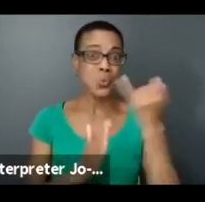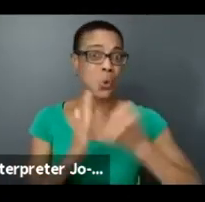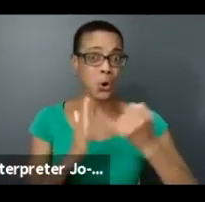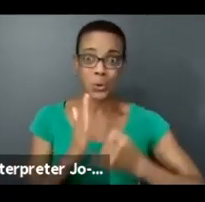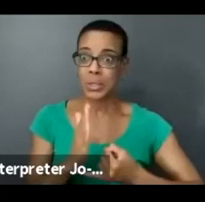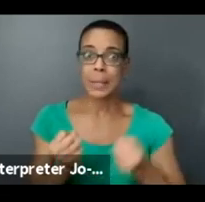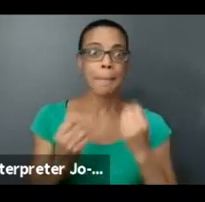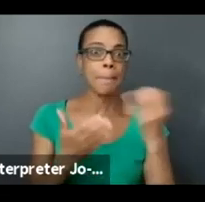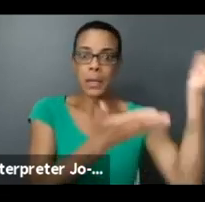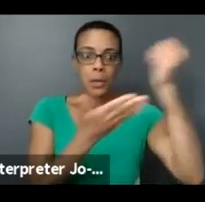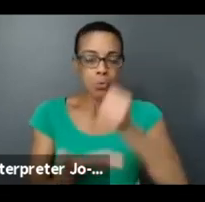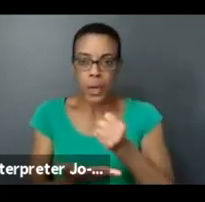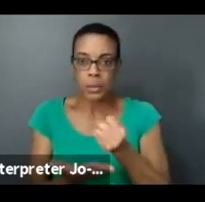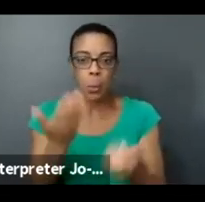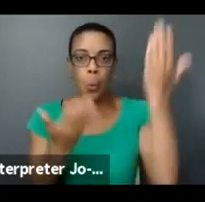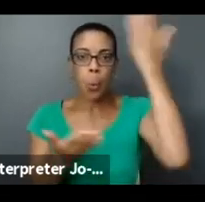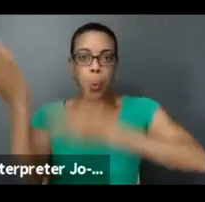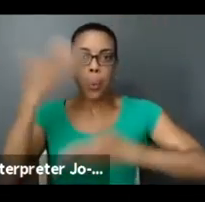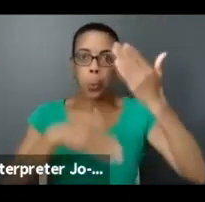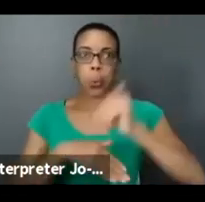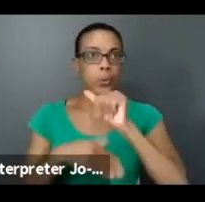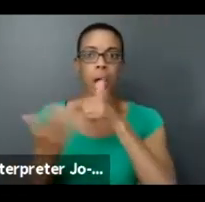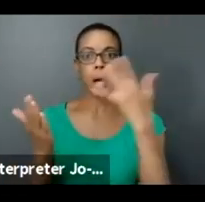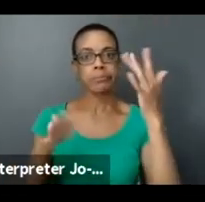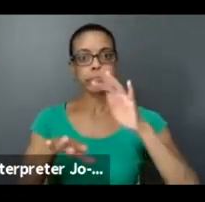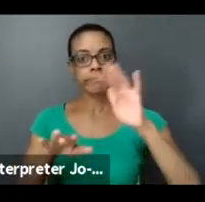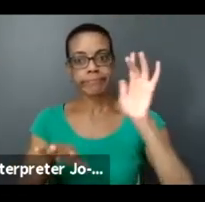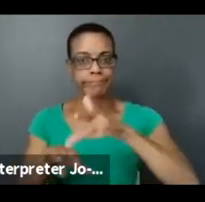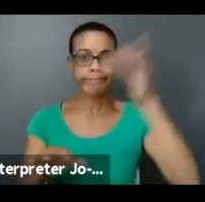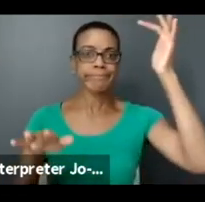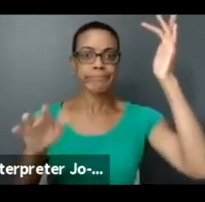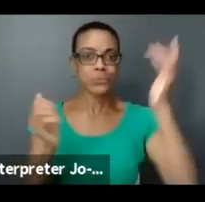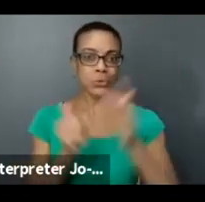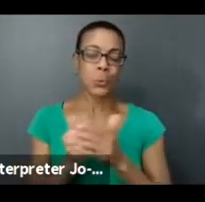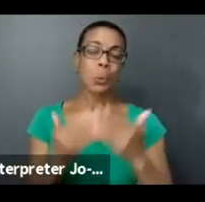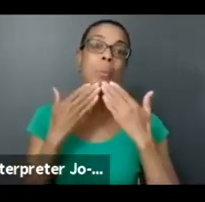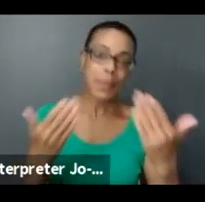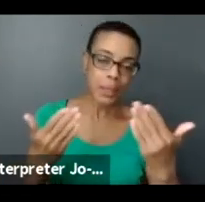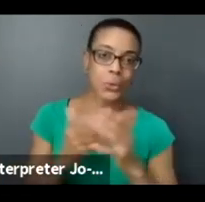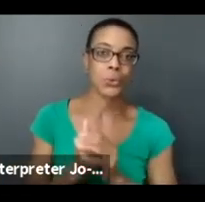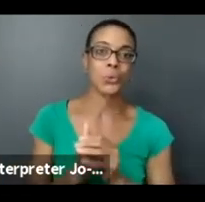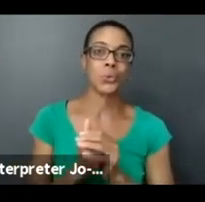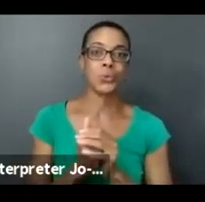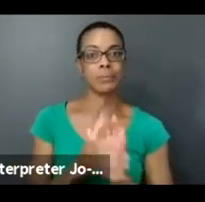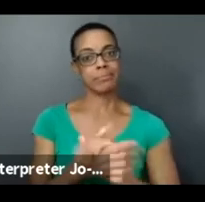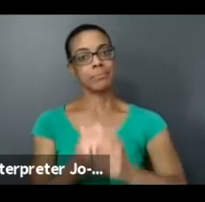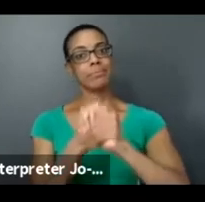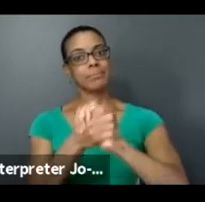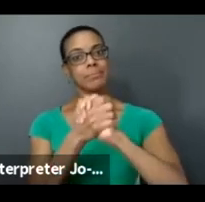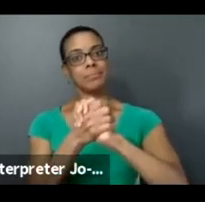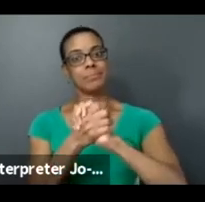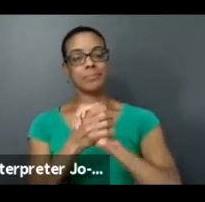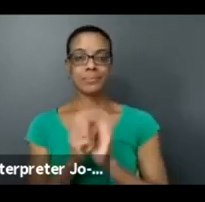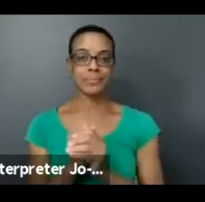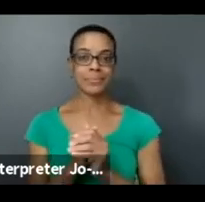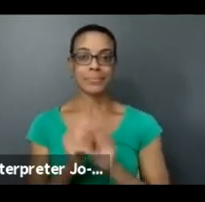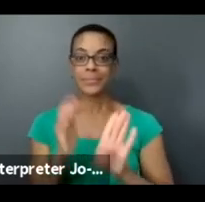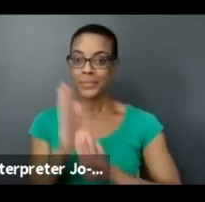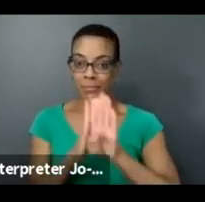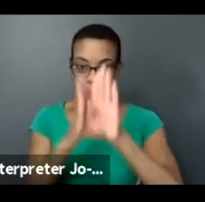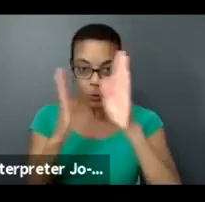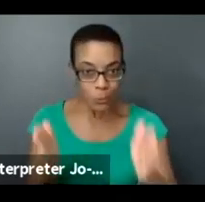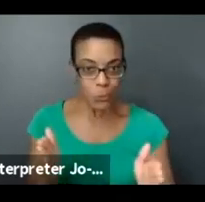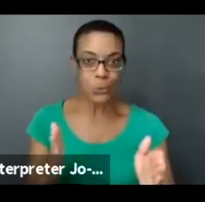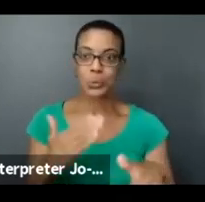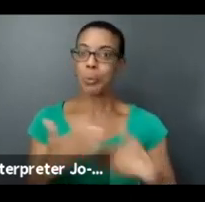so I appreciate the effort that's being made to reach us halfway. So congrats to the developers and everyone who did